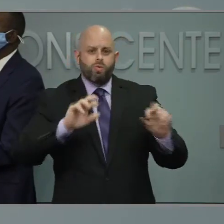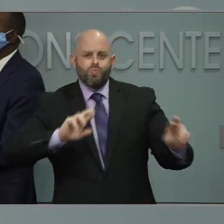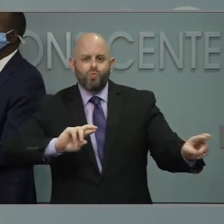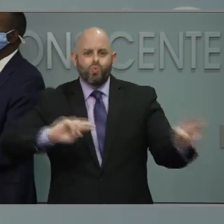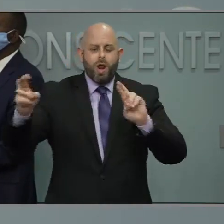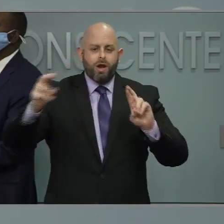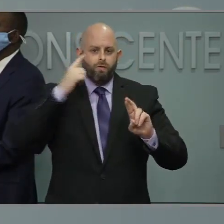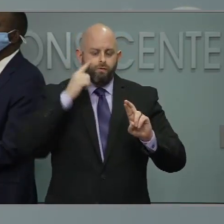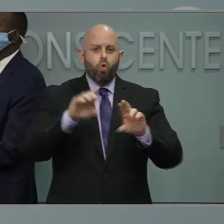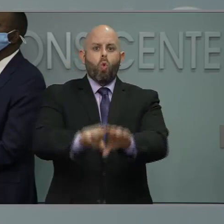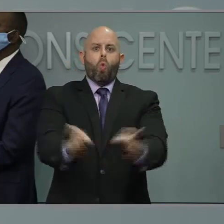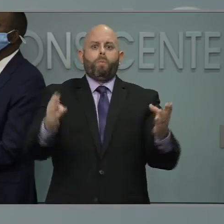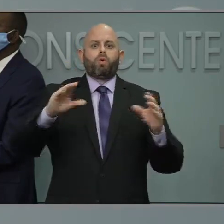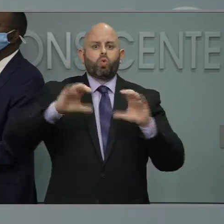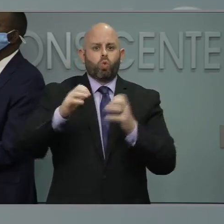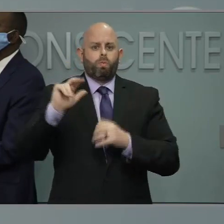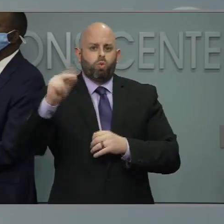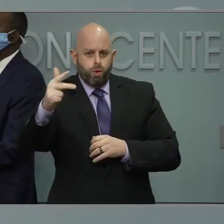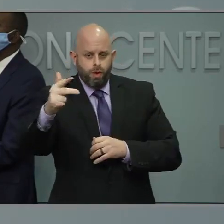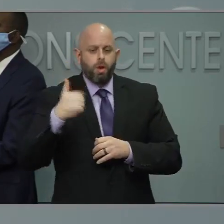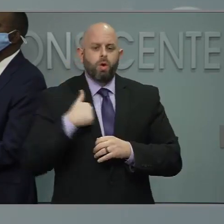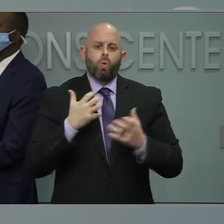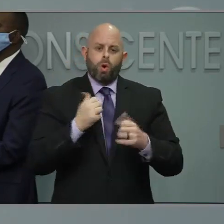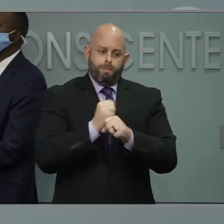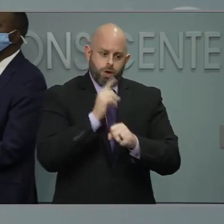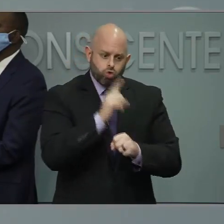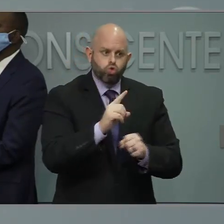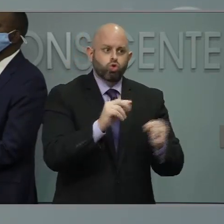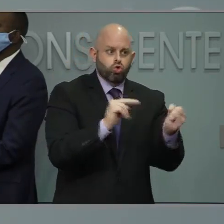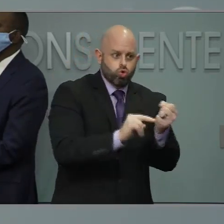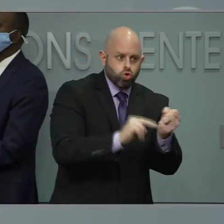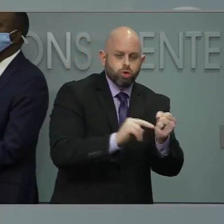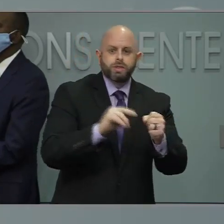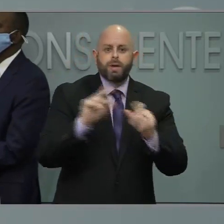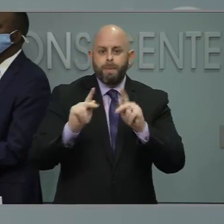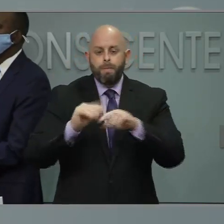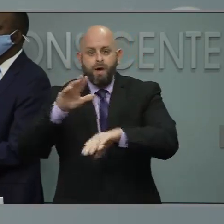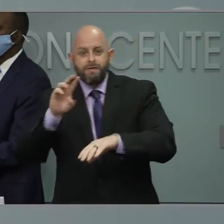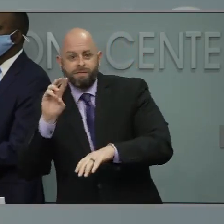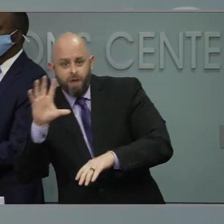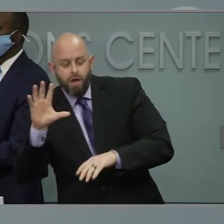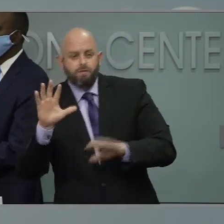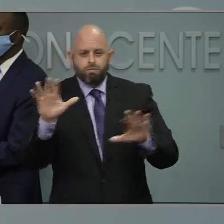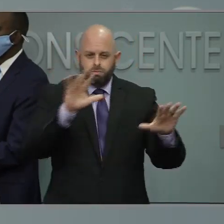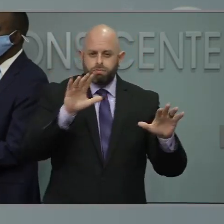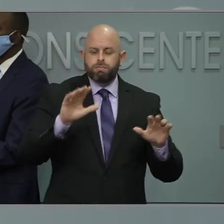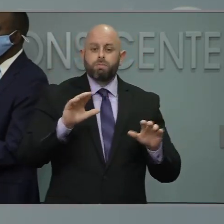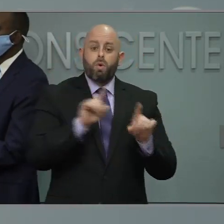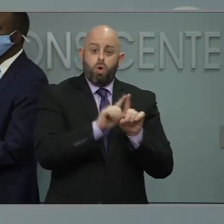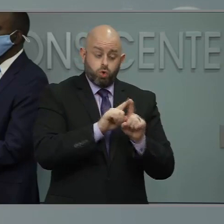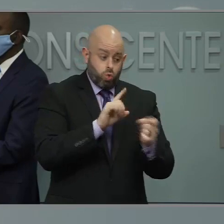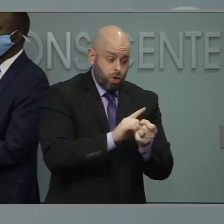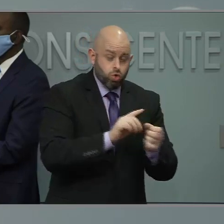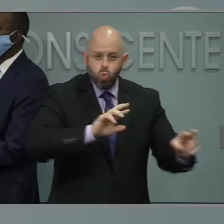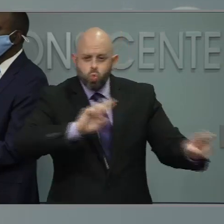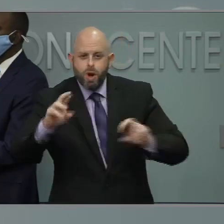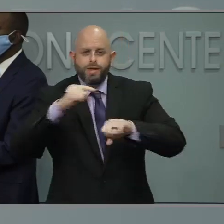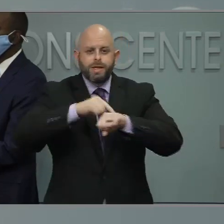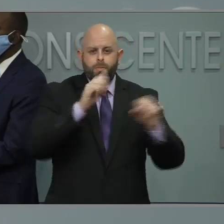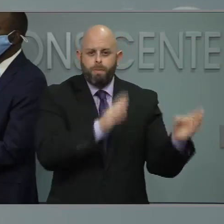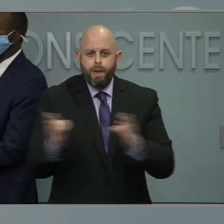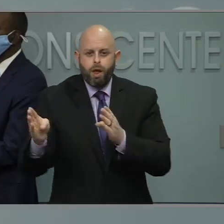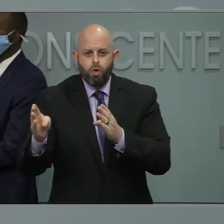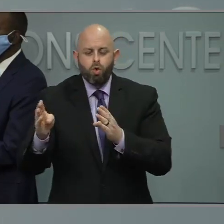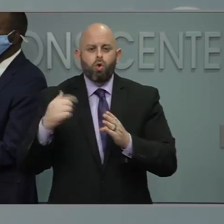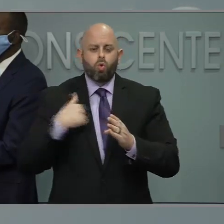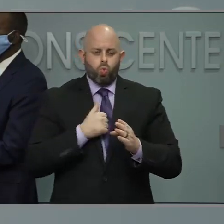vaccine providers as well as our frontline essential workers that time to prepare. So it's that balancing act of both wanting to understand what's happening on